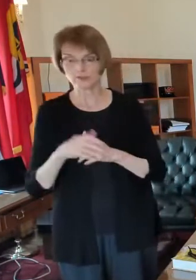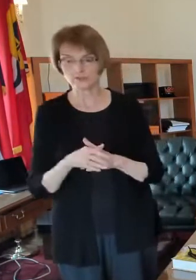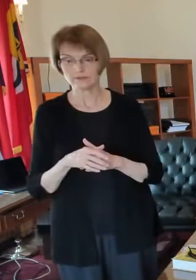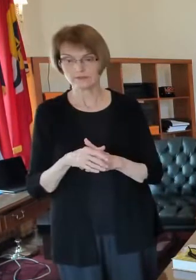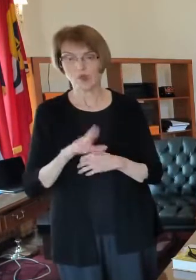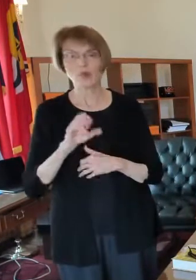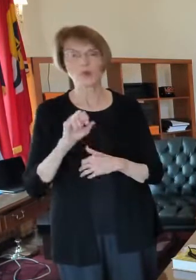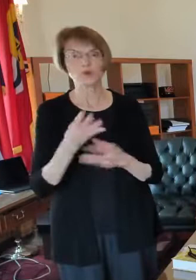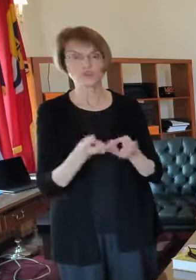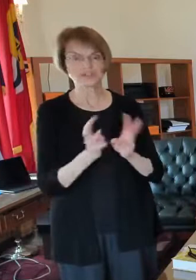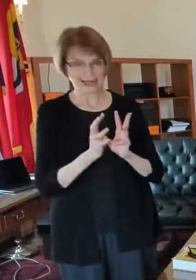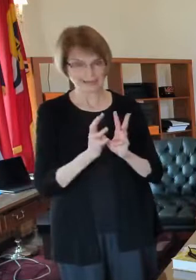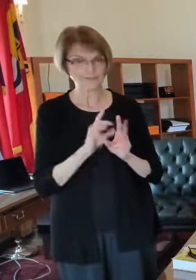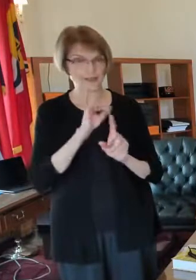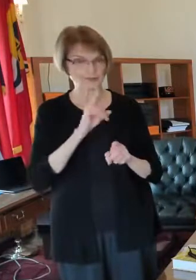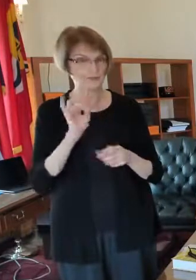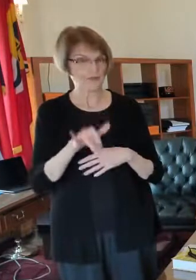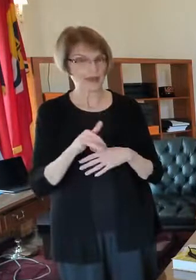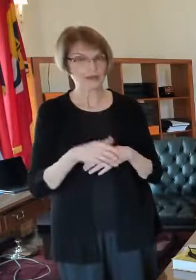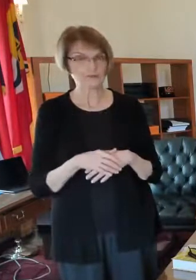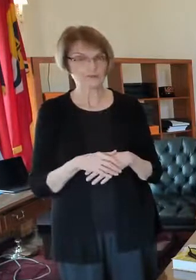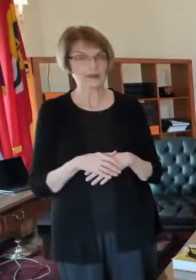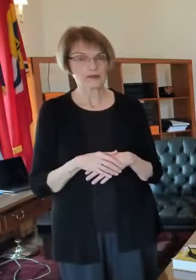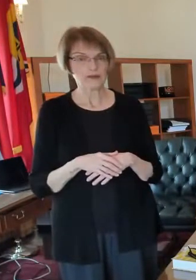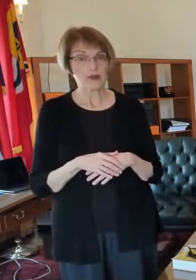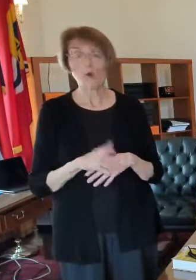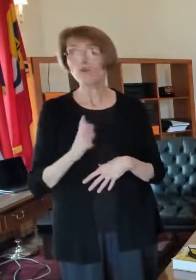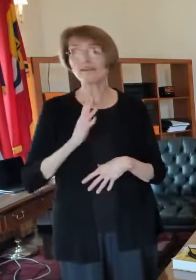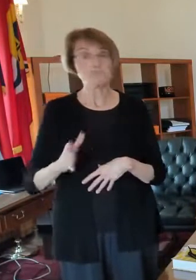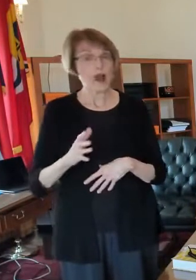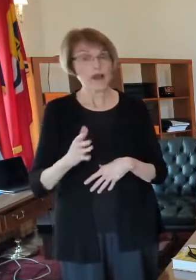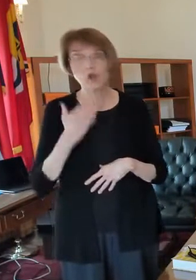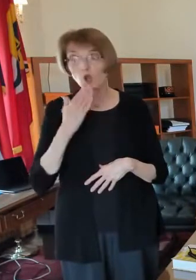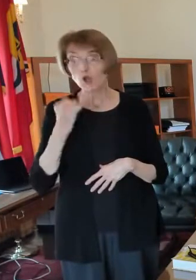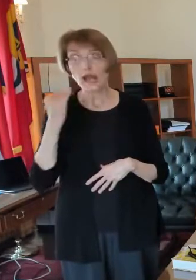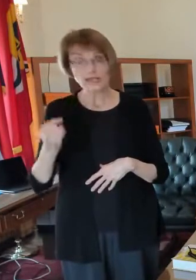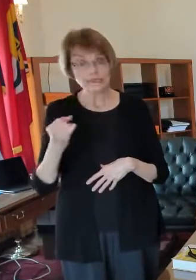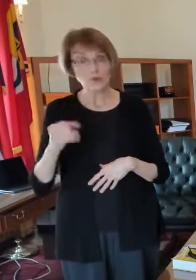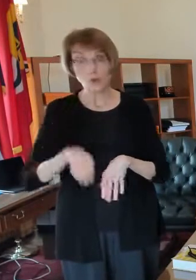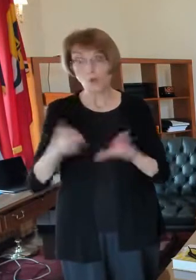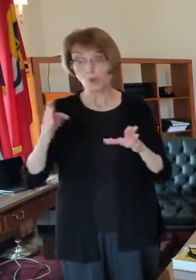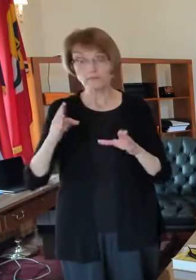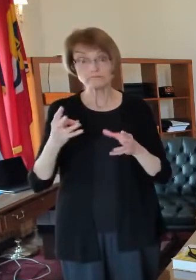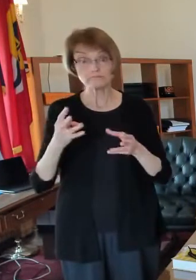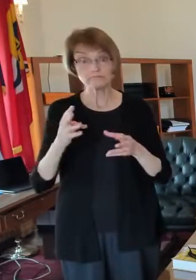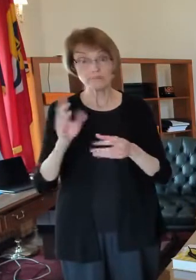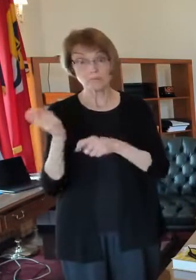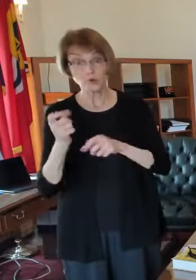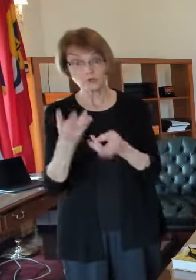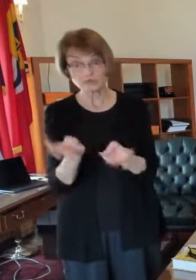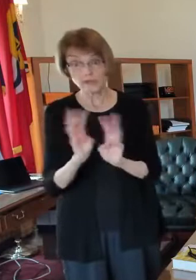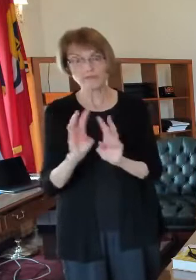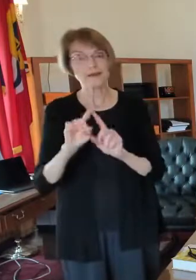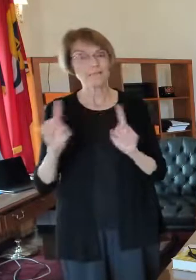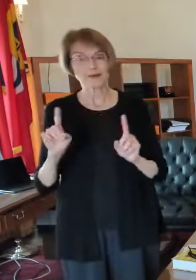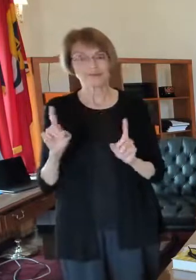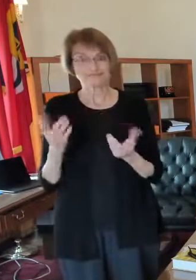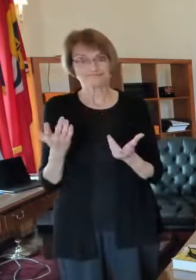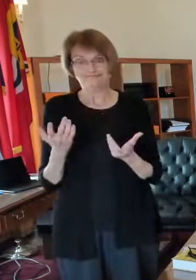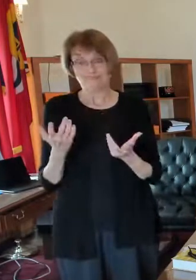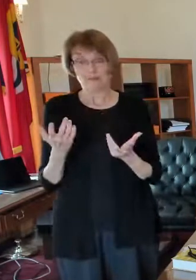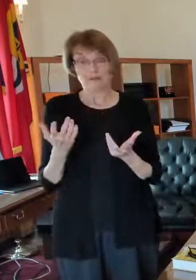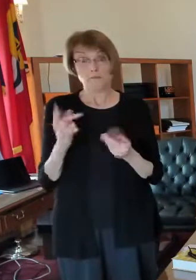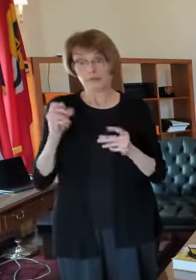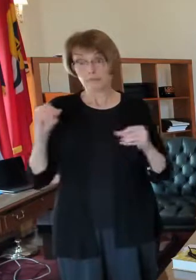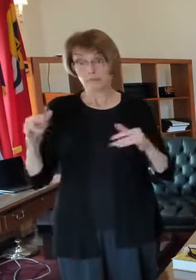dating questions yeah and that's that's a fine idea it's a good idea but you you still only have the vaccine that you have